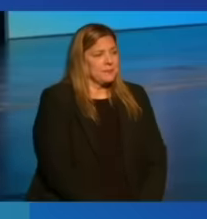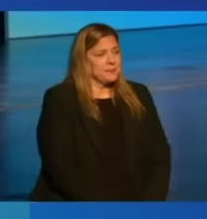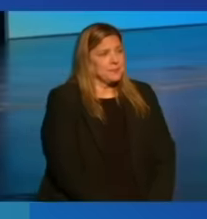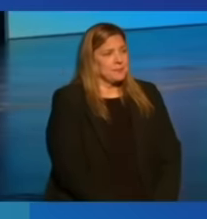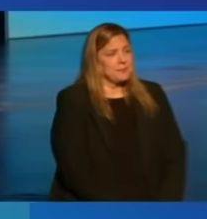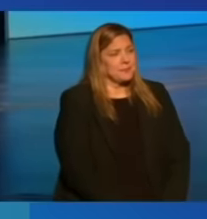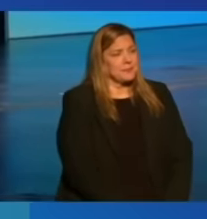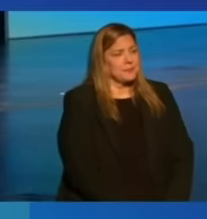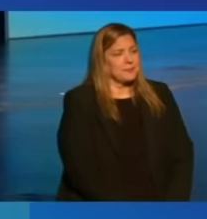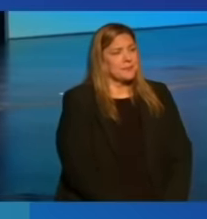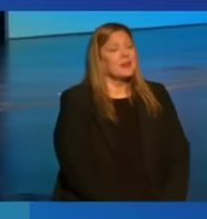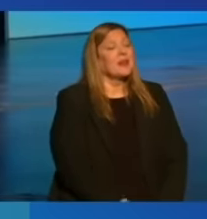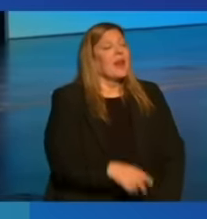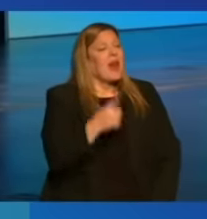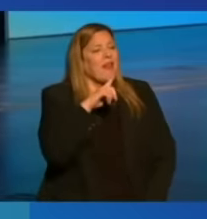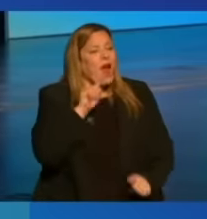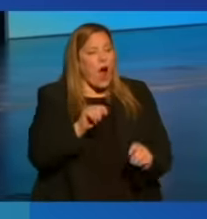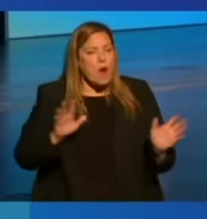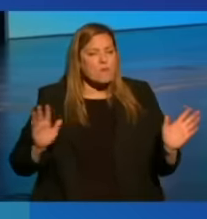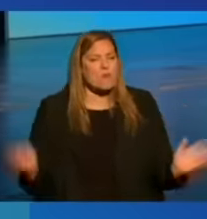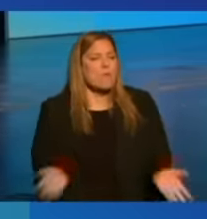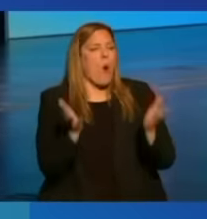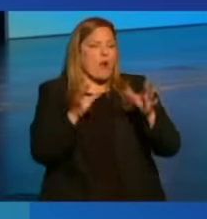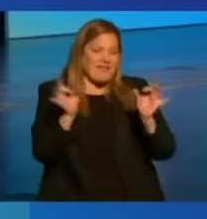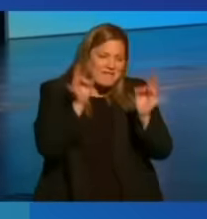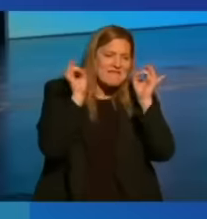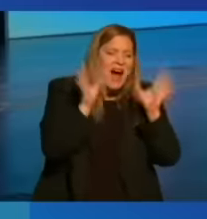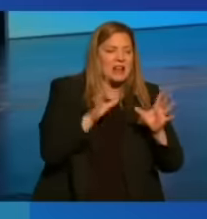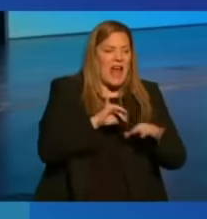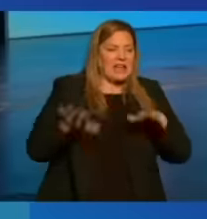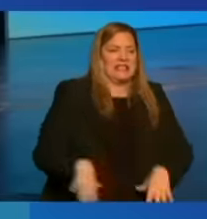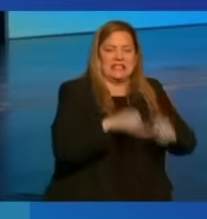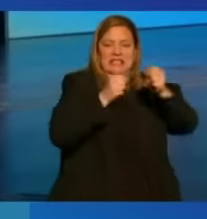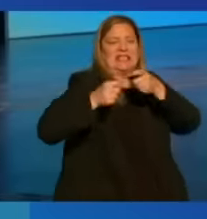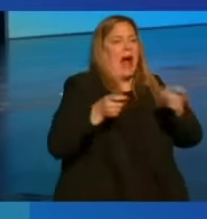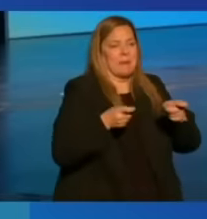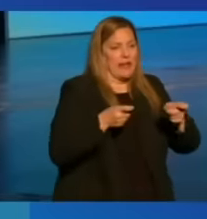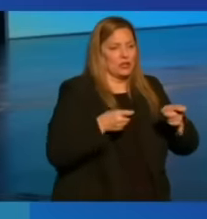And they are promoting violence and domination.